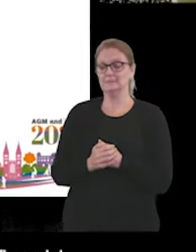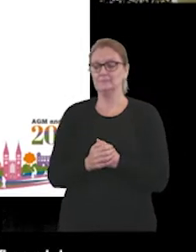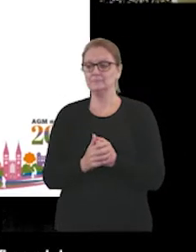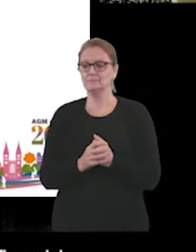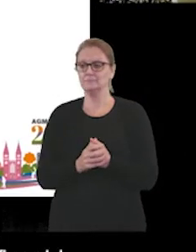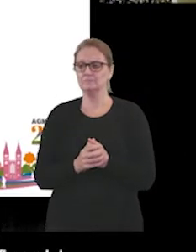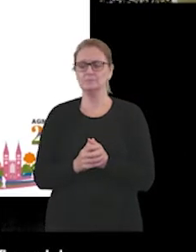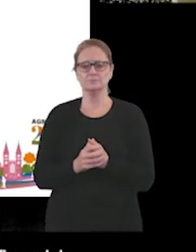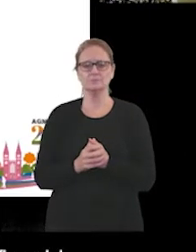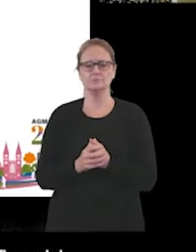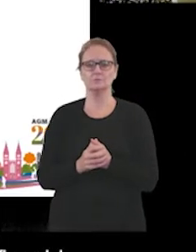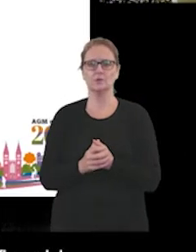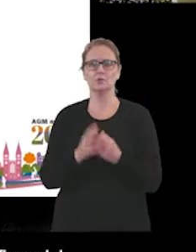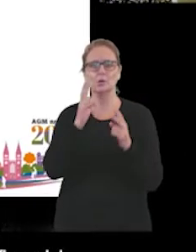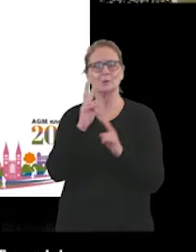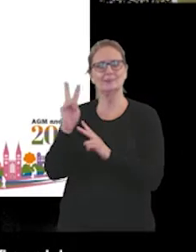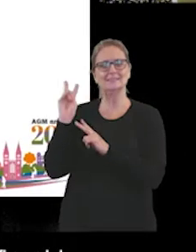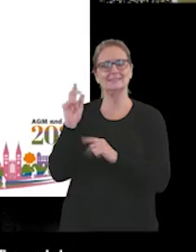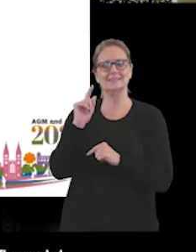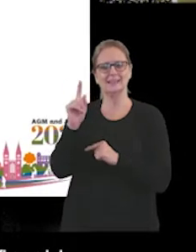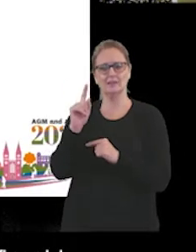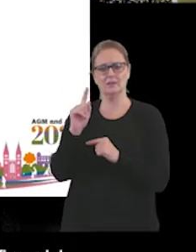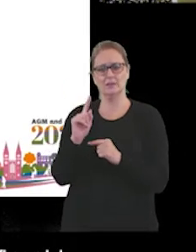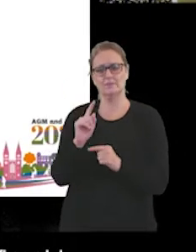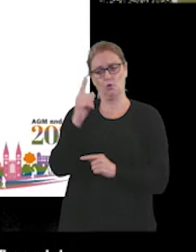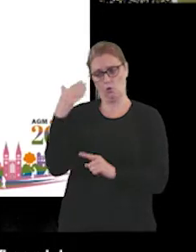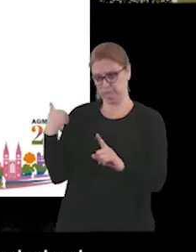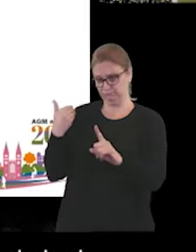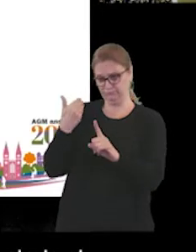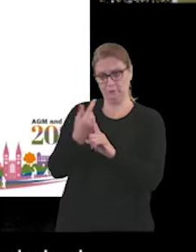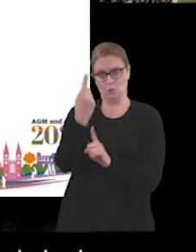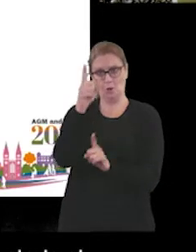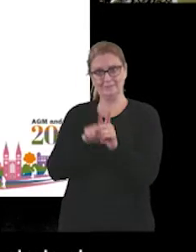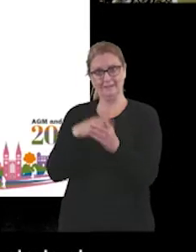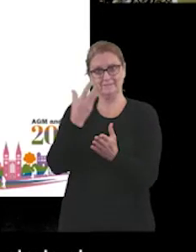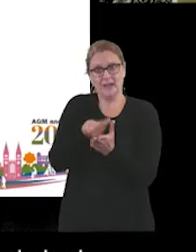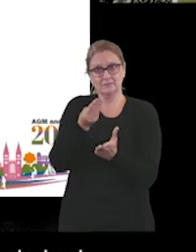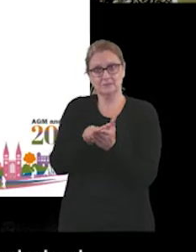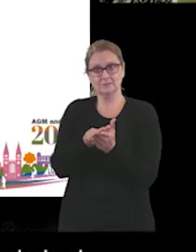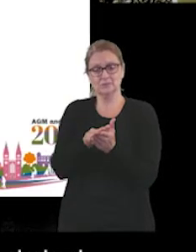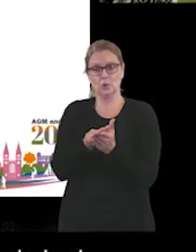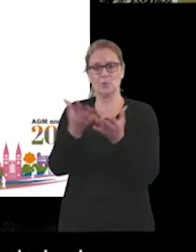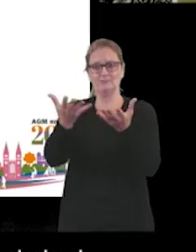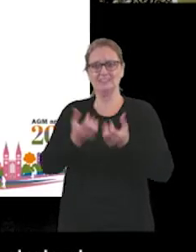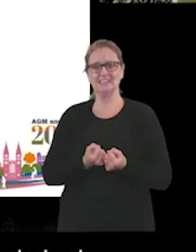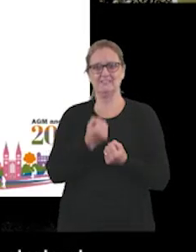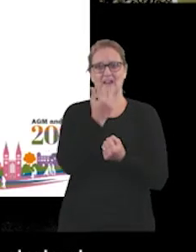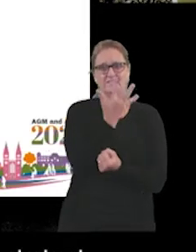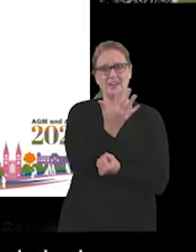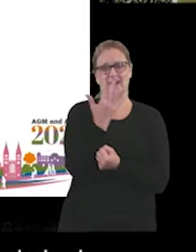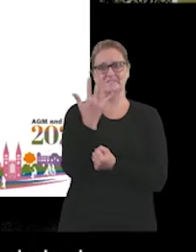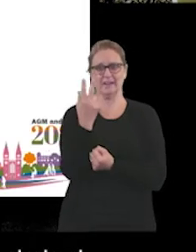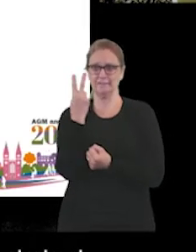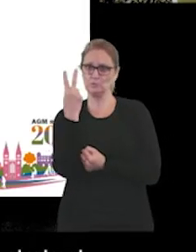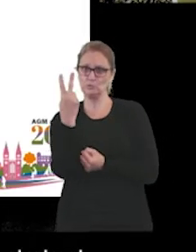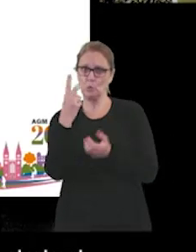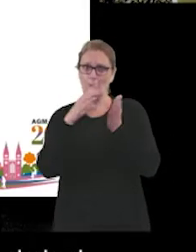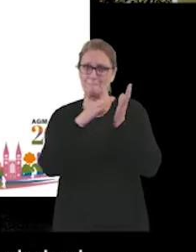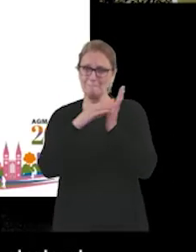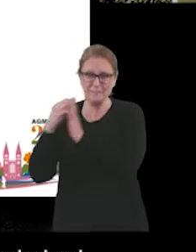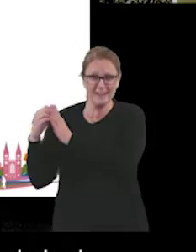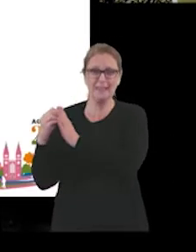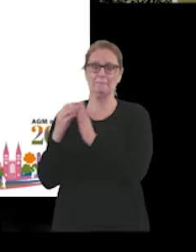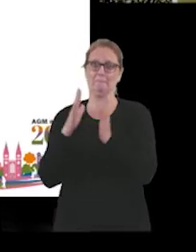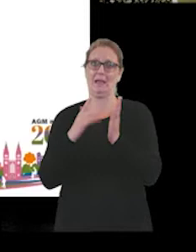So over the course of this last financial year, we received a total of £552 million worth